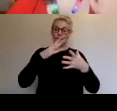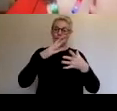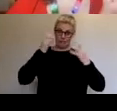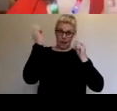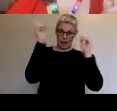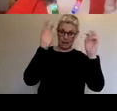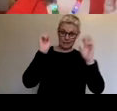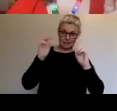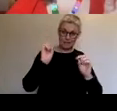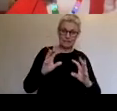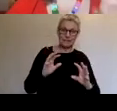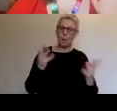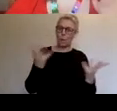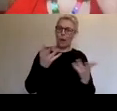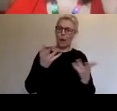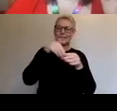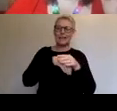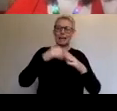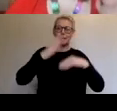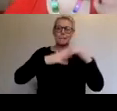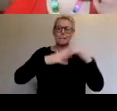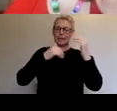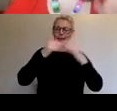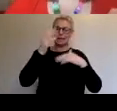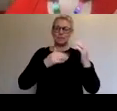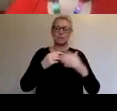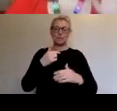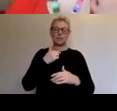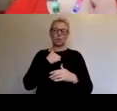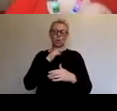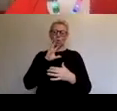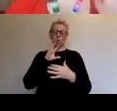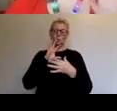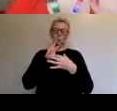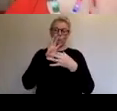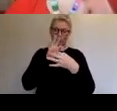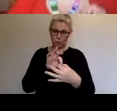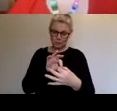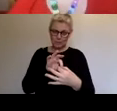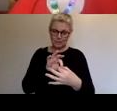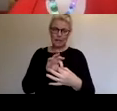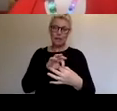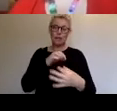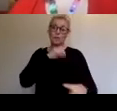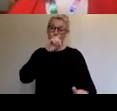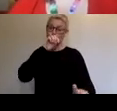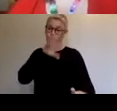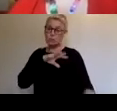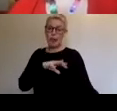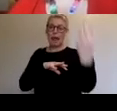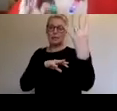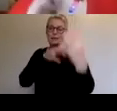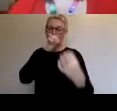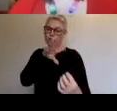inside a building in London and you joined a Zoom call and you screamed and it would light up the building, which was really fun and really playful.